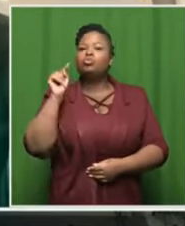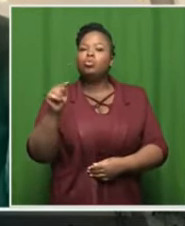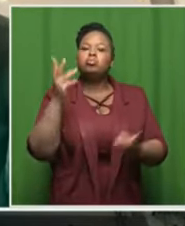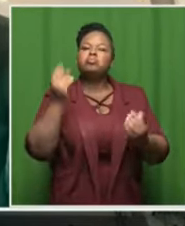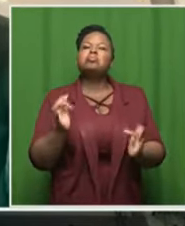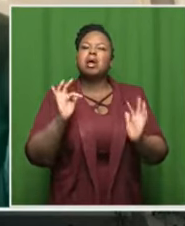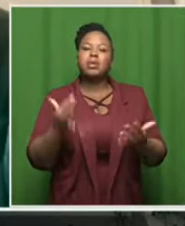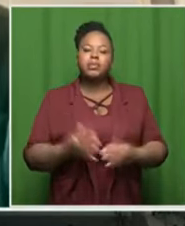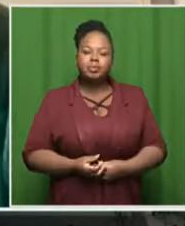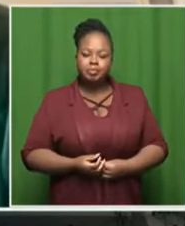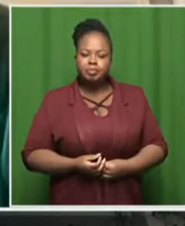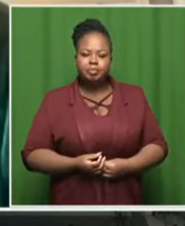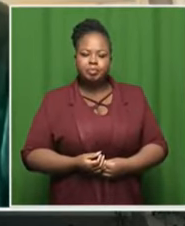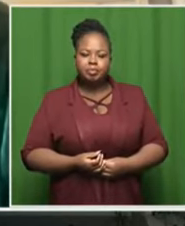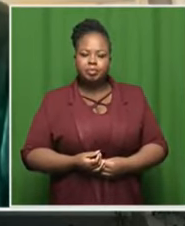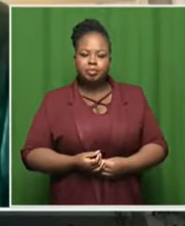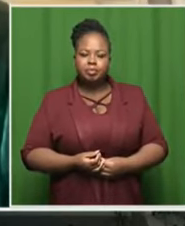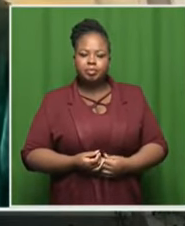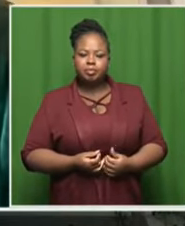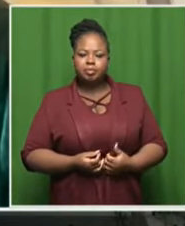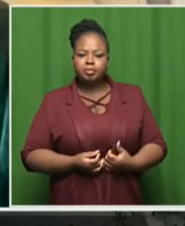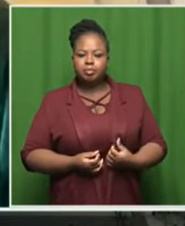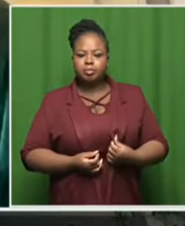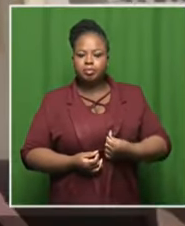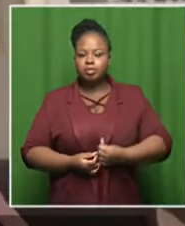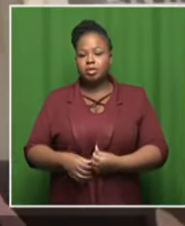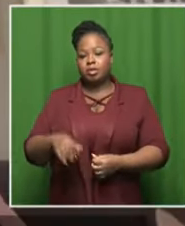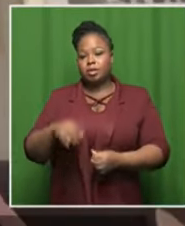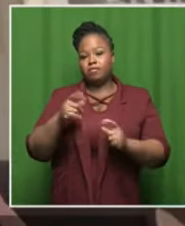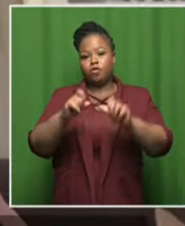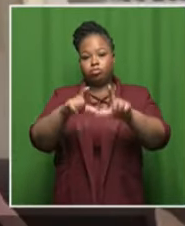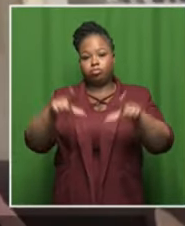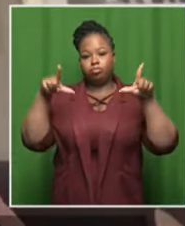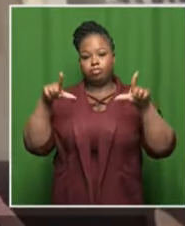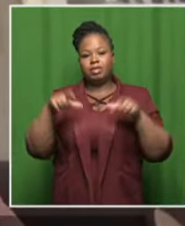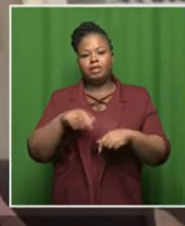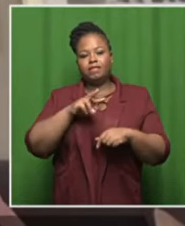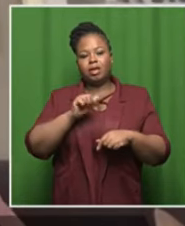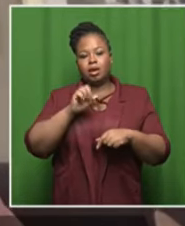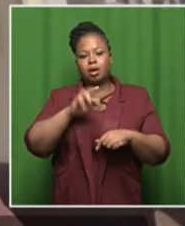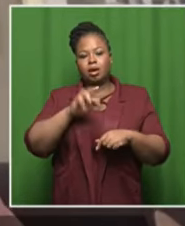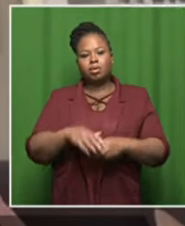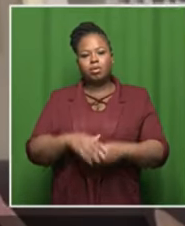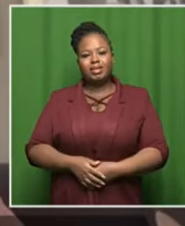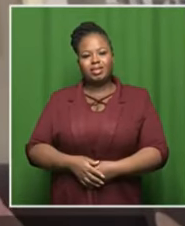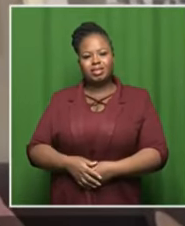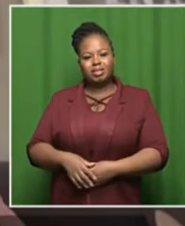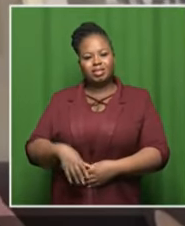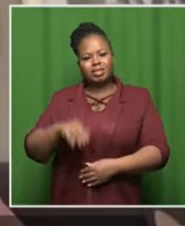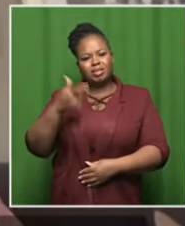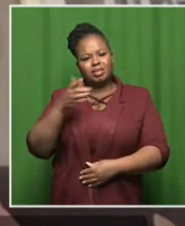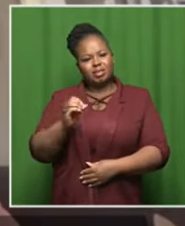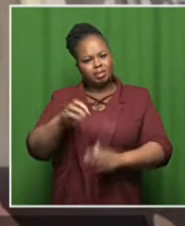budgeting as a department for that minister we are will cost us 70 million rents to bring to the psl psl